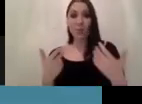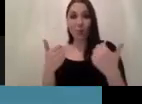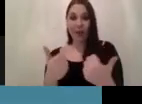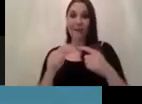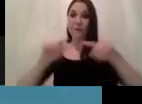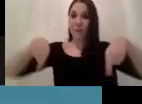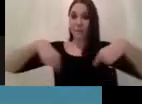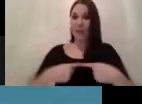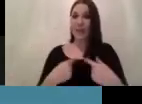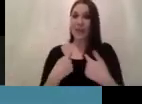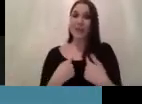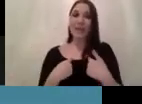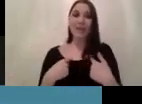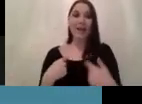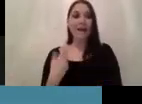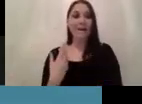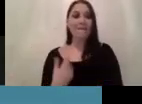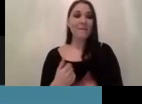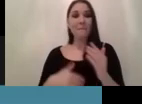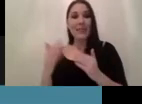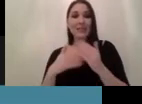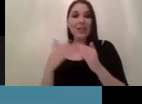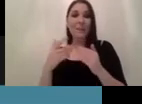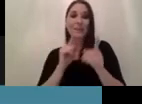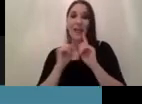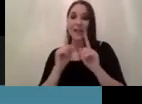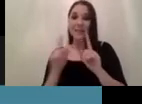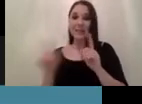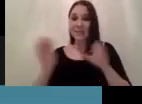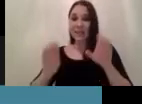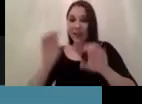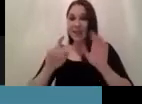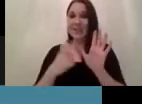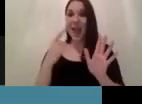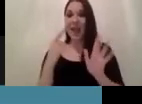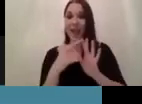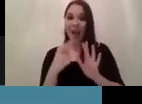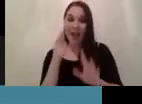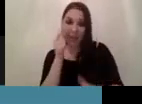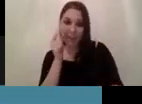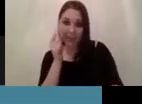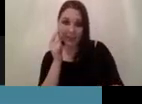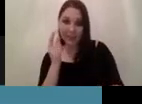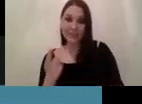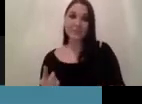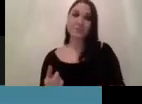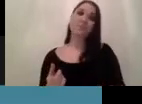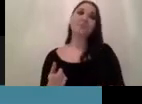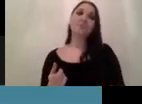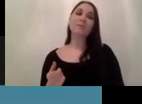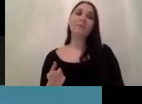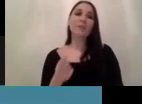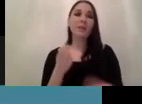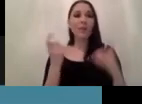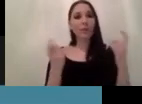as the past i have basically built up data science and ai capabilities at carmenic before and have thought